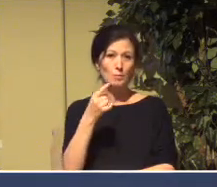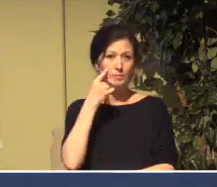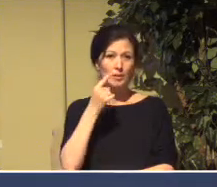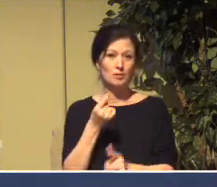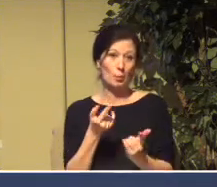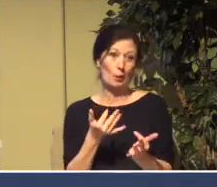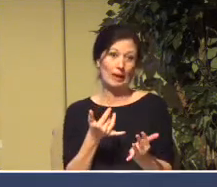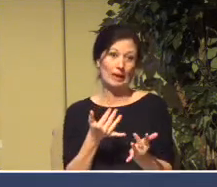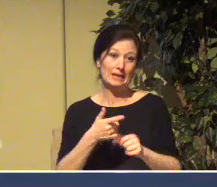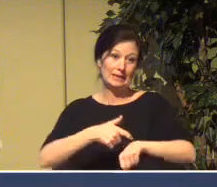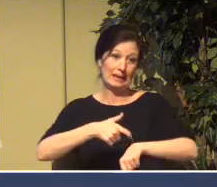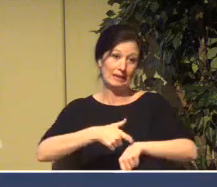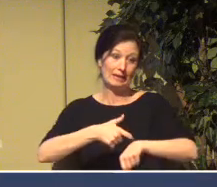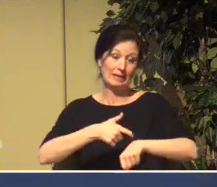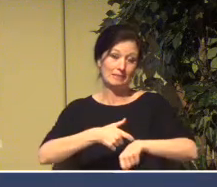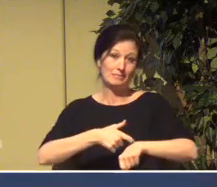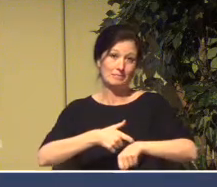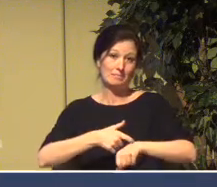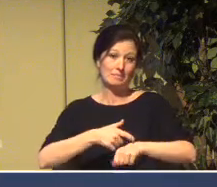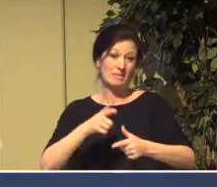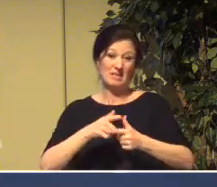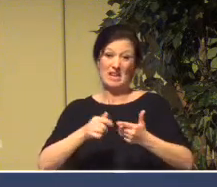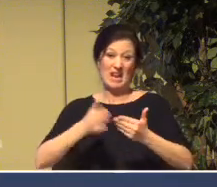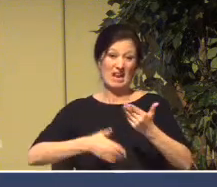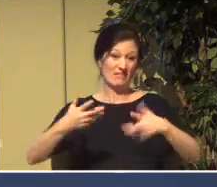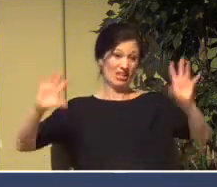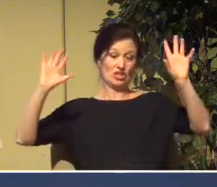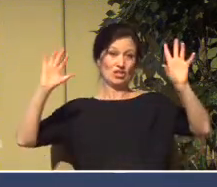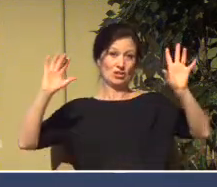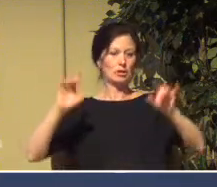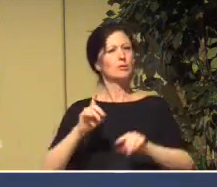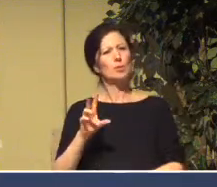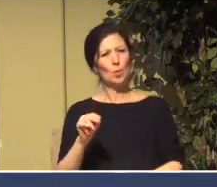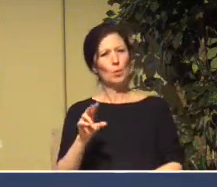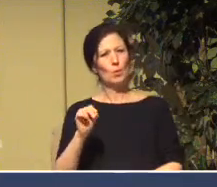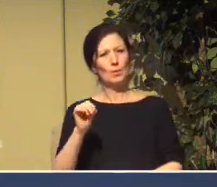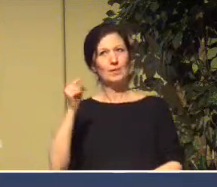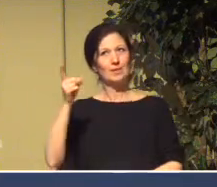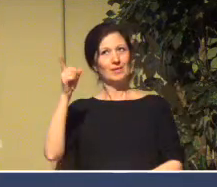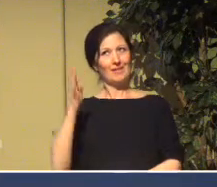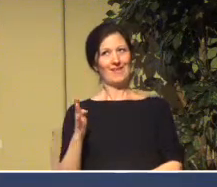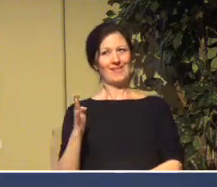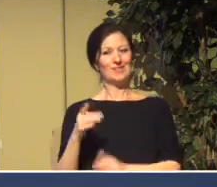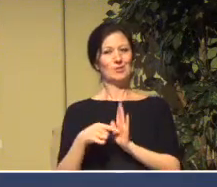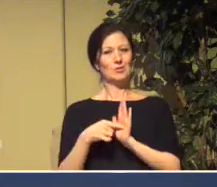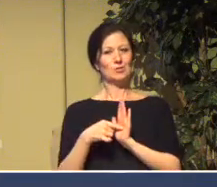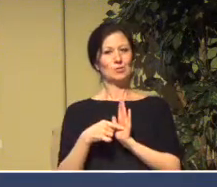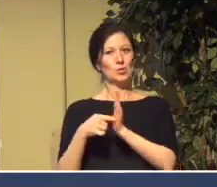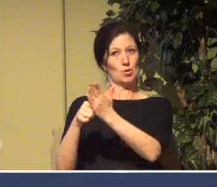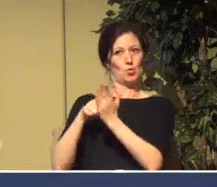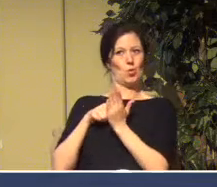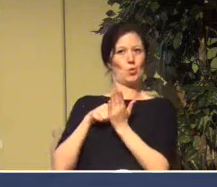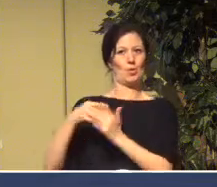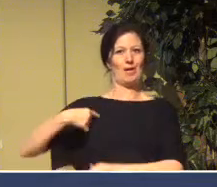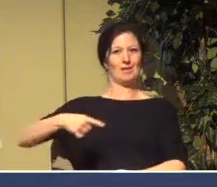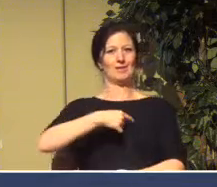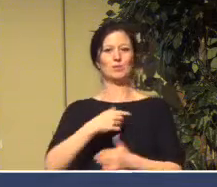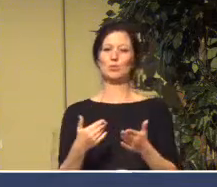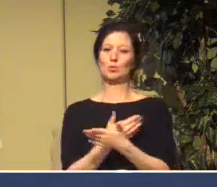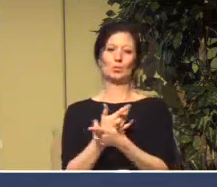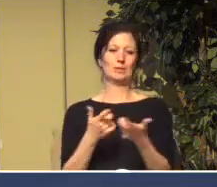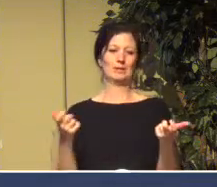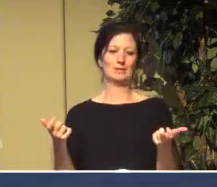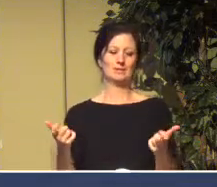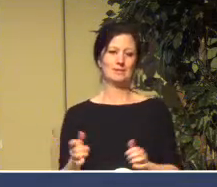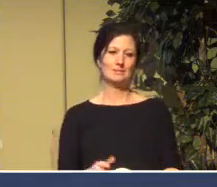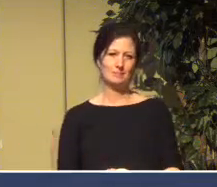no, God's showing us new things. God's doing new things. Another thing,